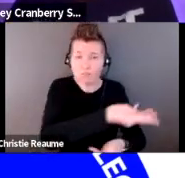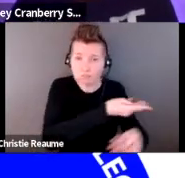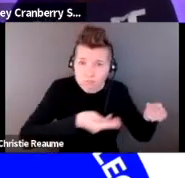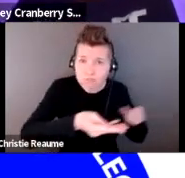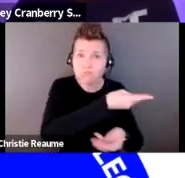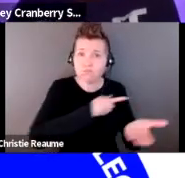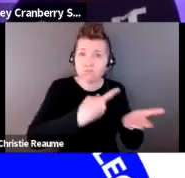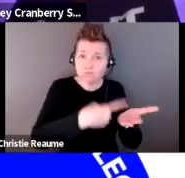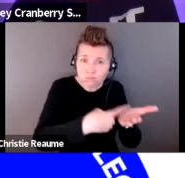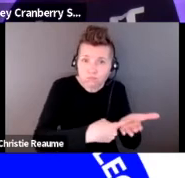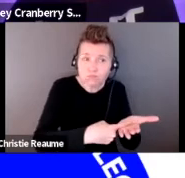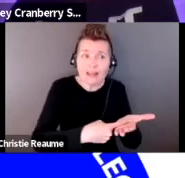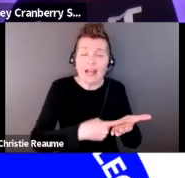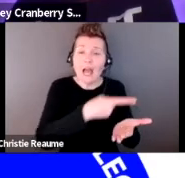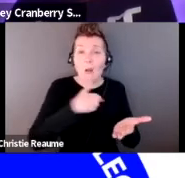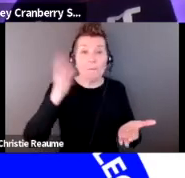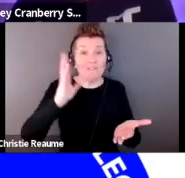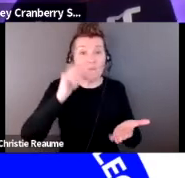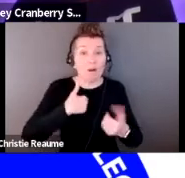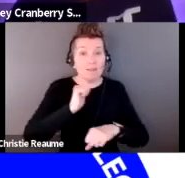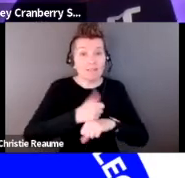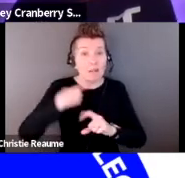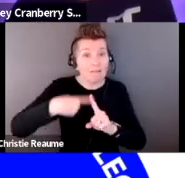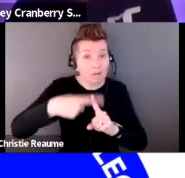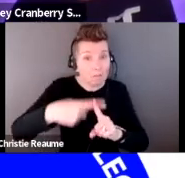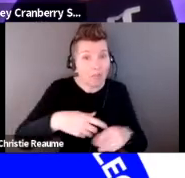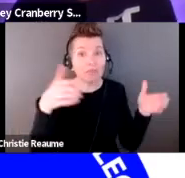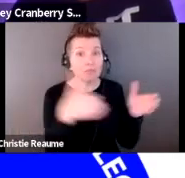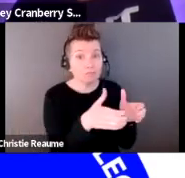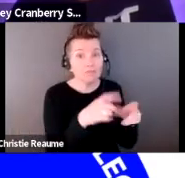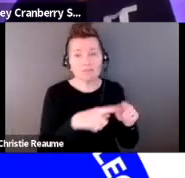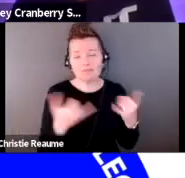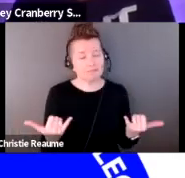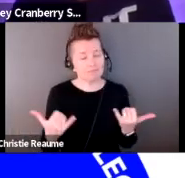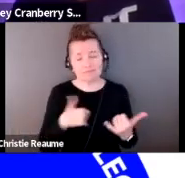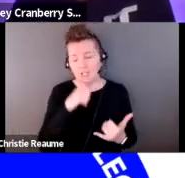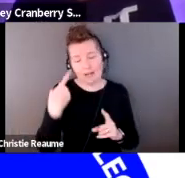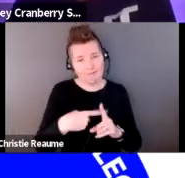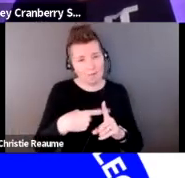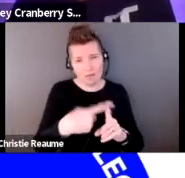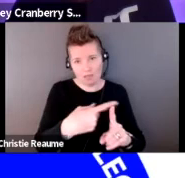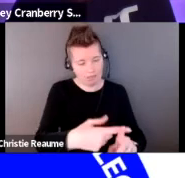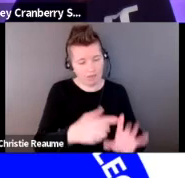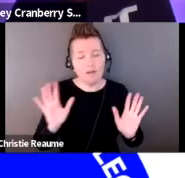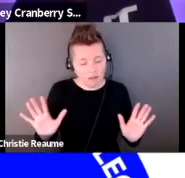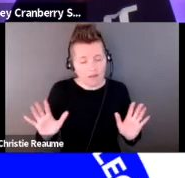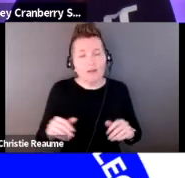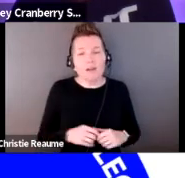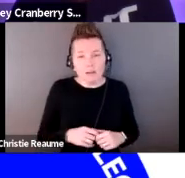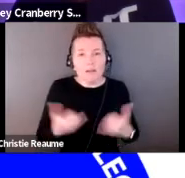every month, but I don't do it every month anymore. I give myself a lot of leeway at this point.